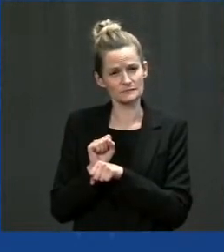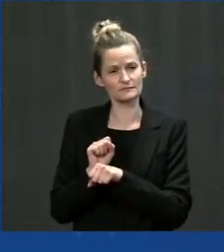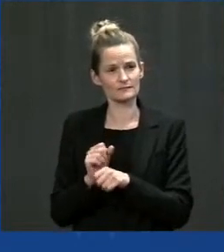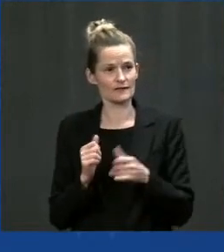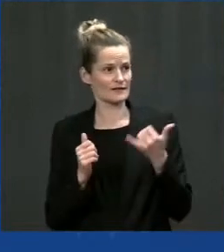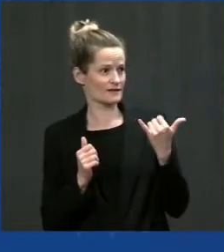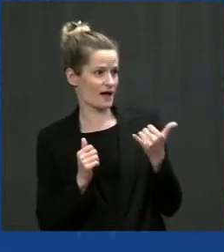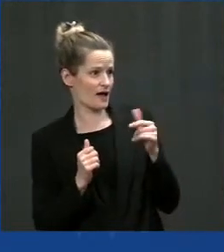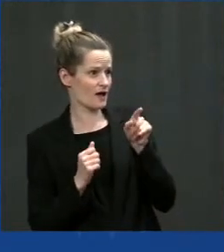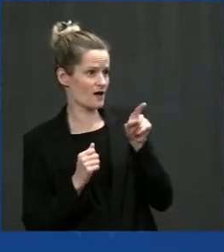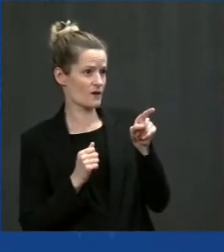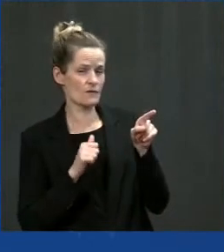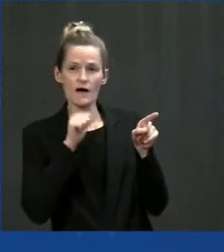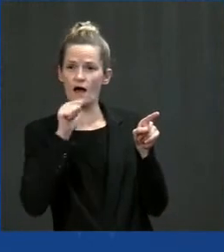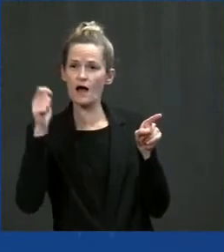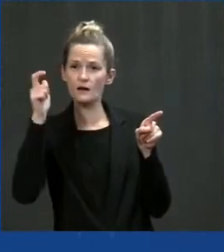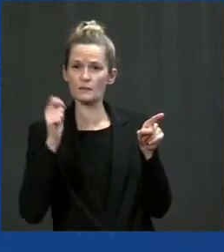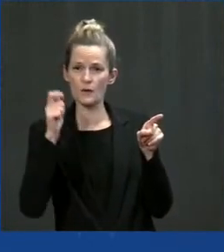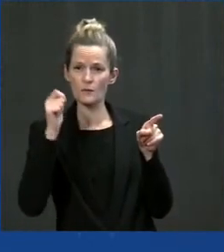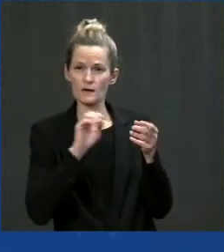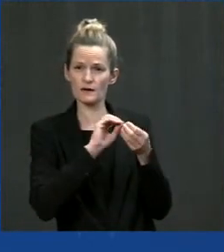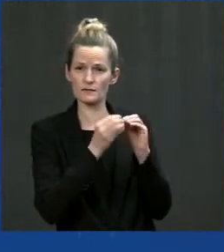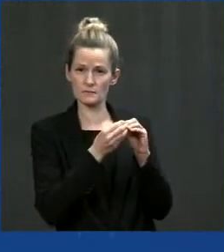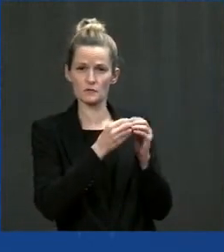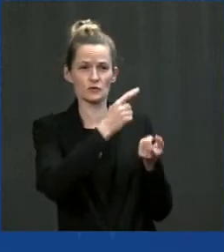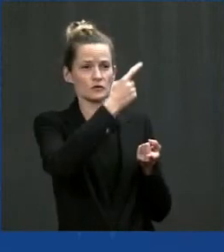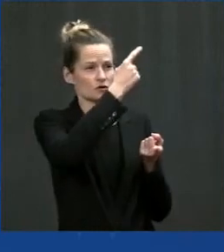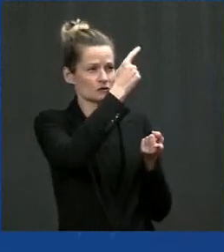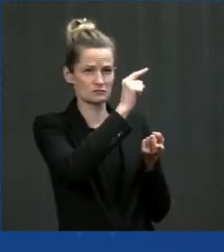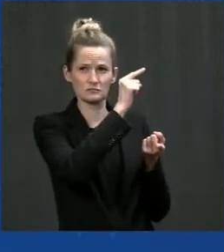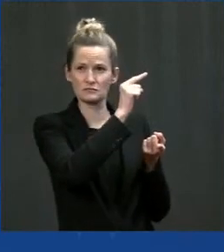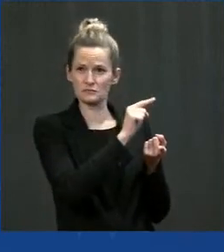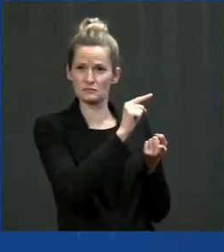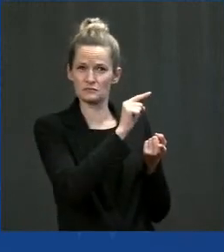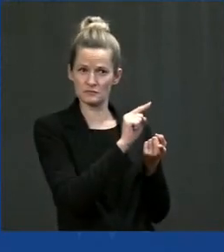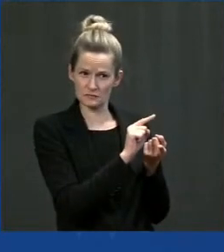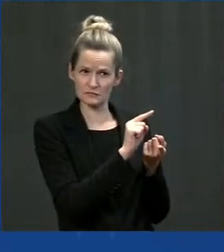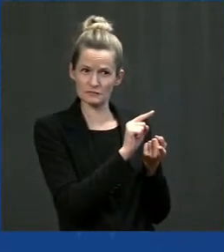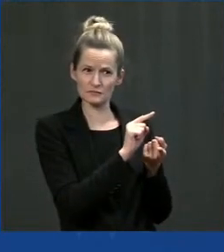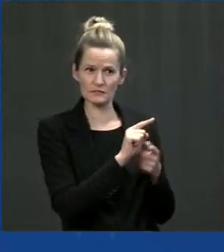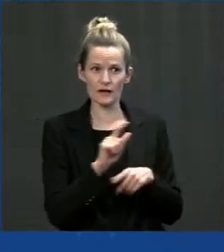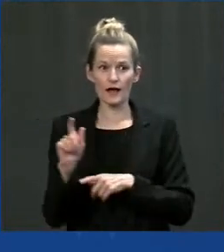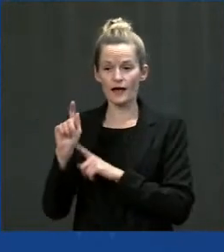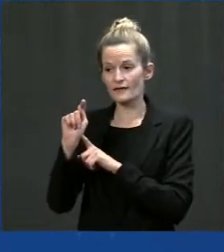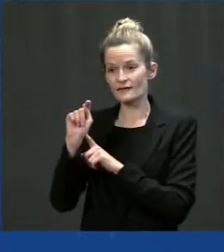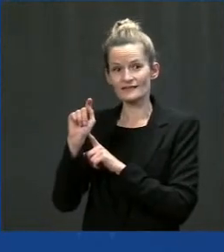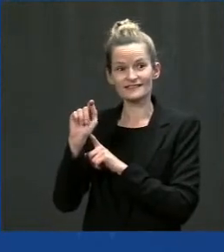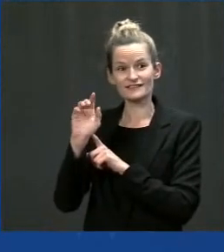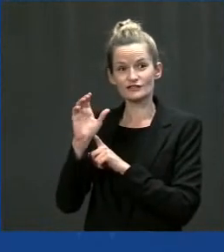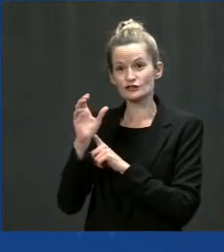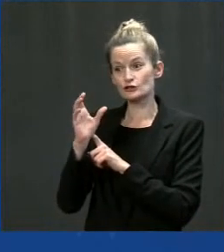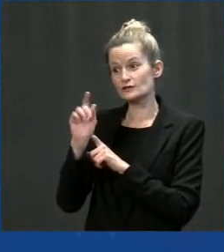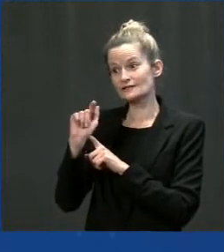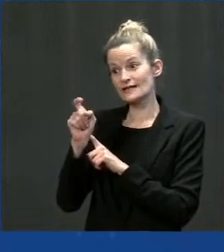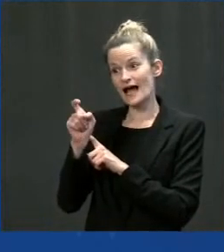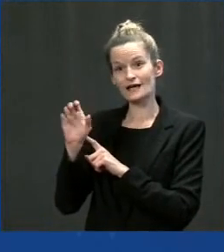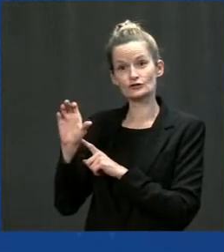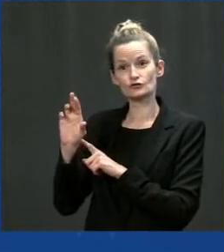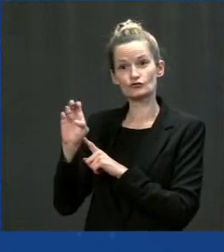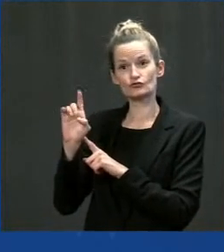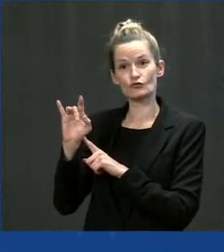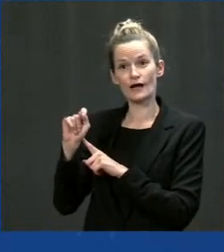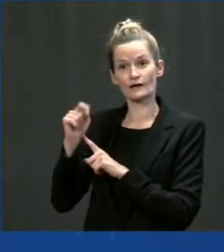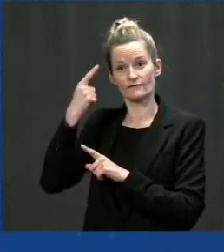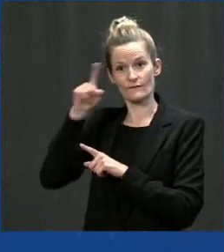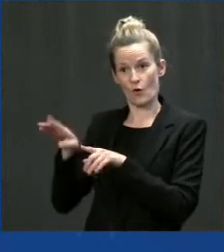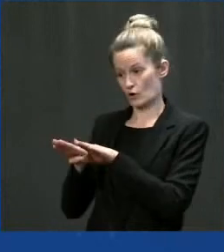delivering a tax cut to families with children every single month. And those who get their health insurance through the Affordable Care